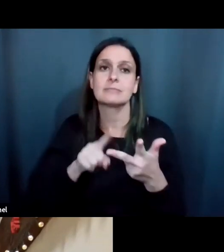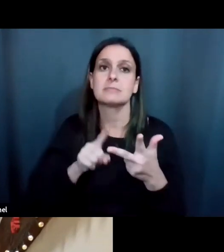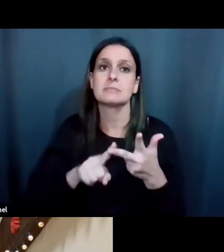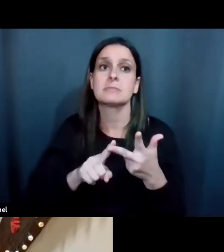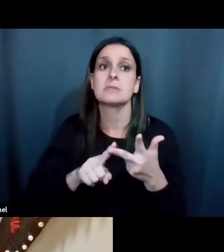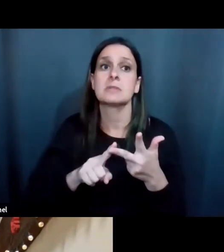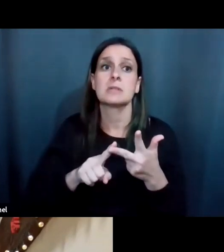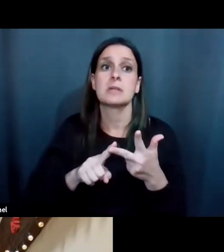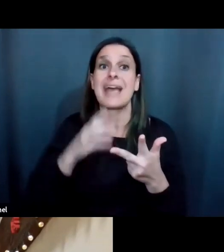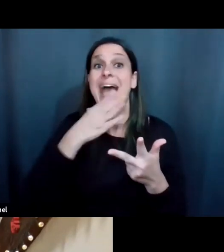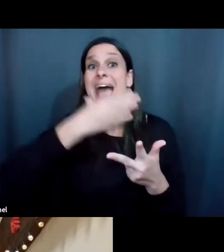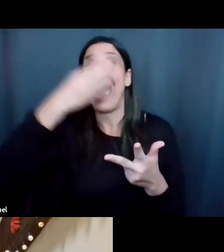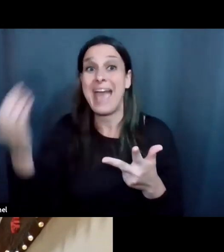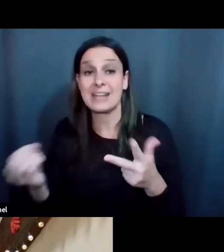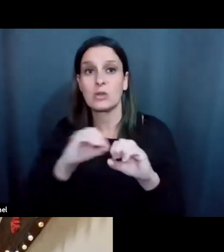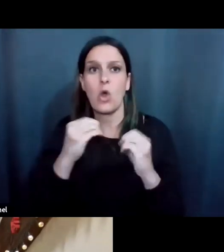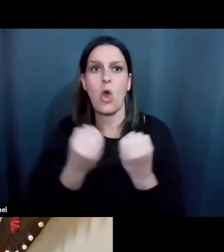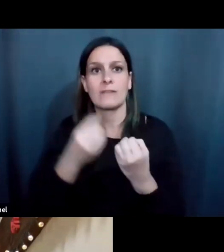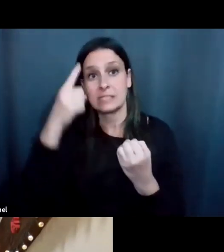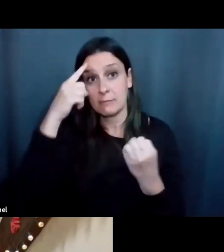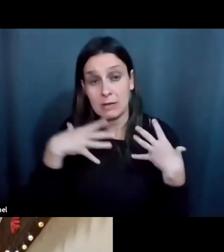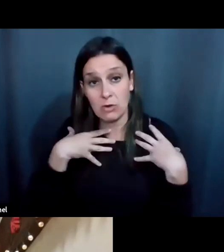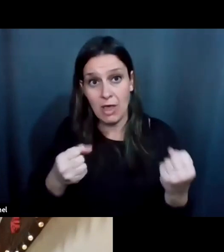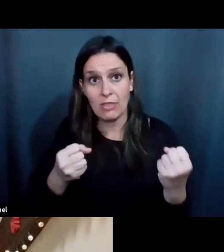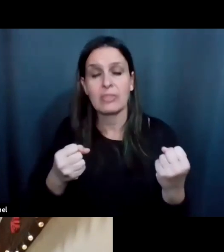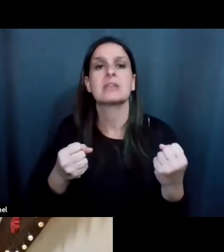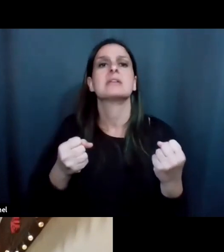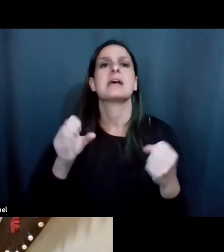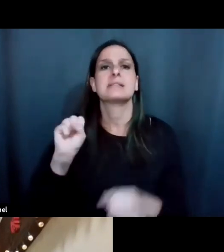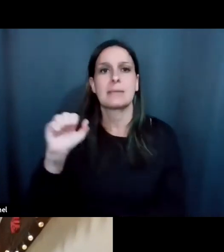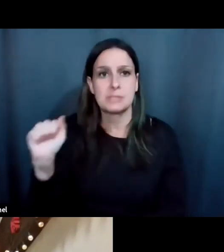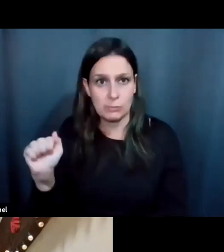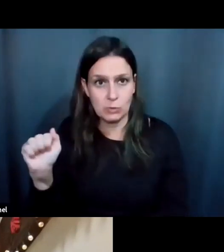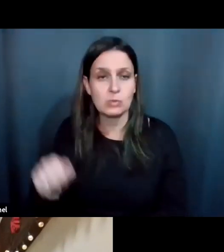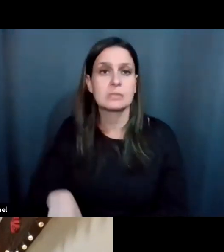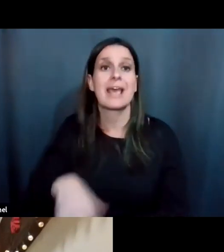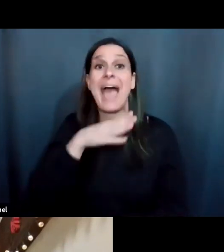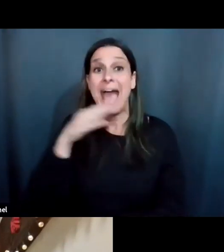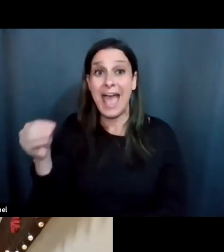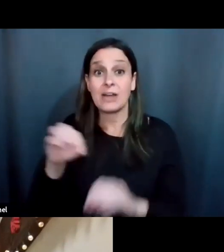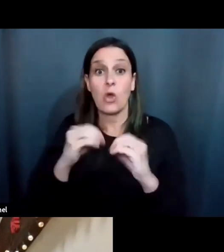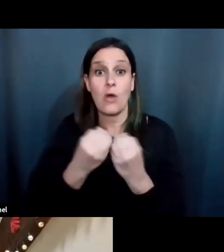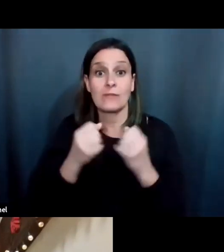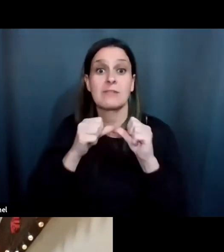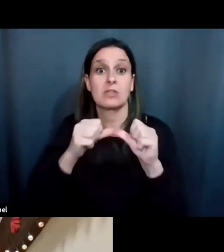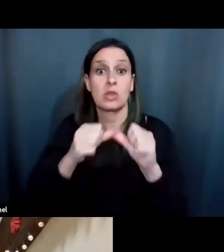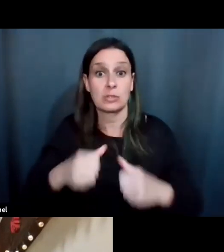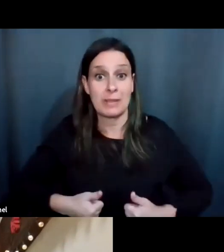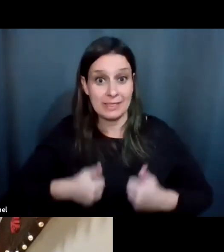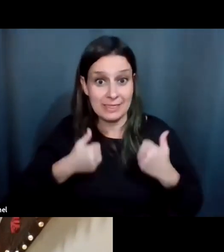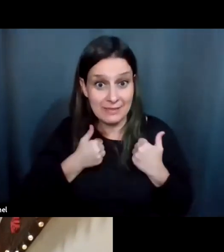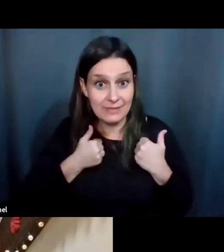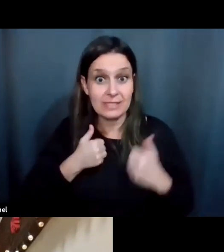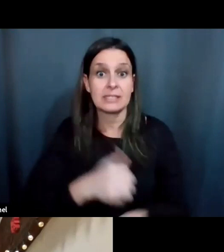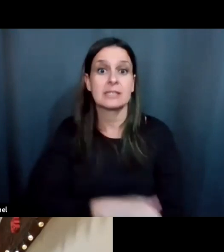and the Office of Mental Health and Substance Abuse and the Office of Long-Term Living and some